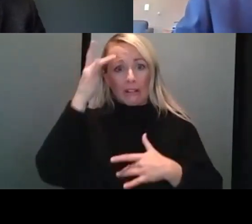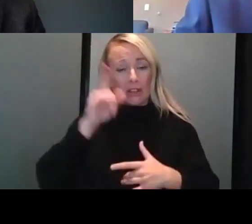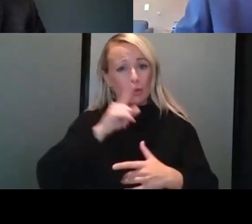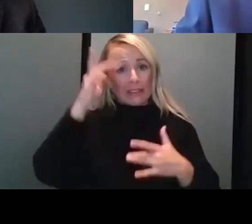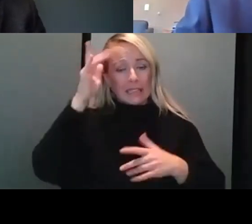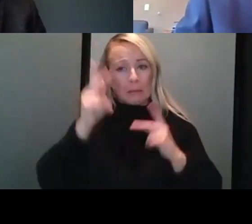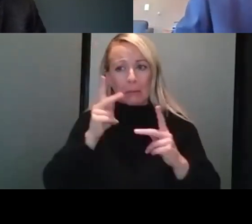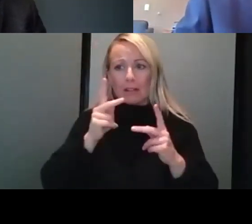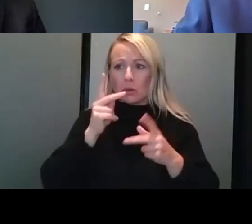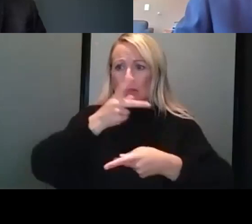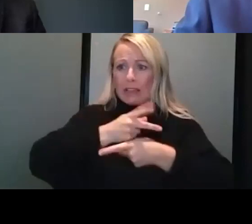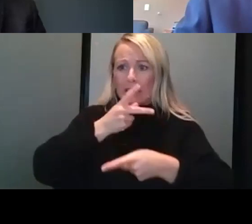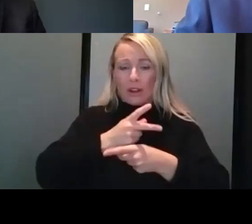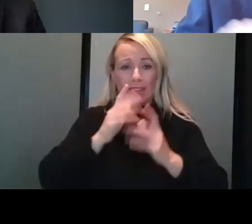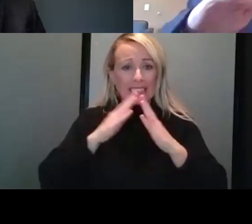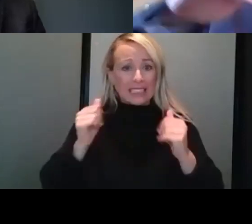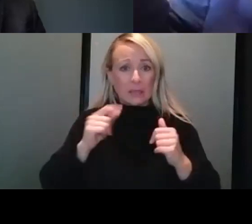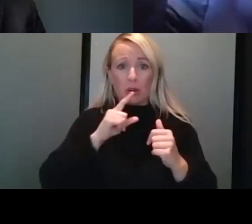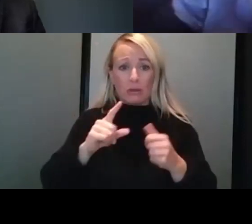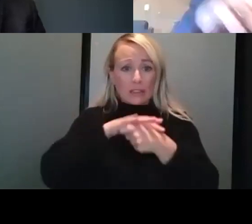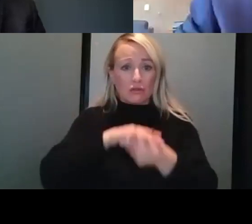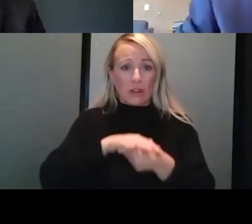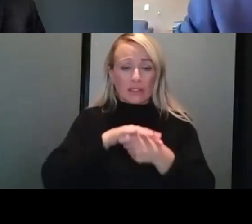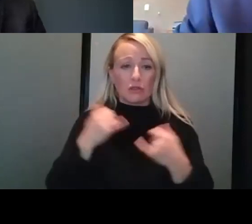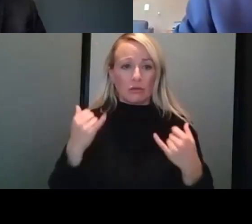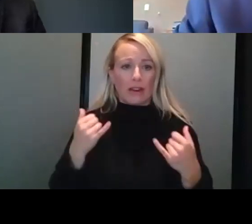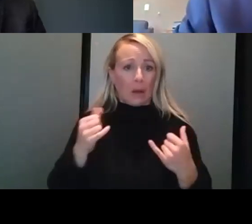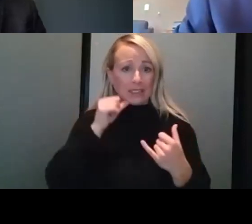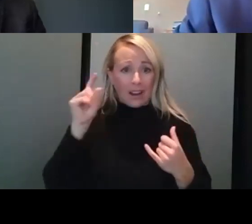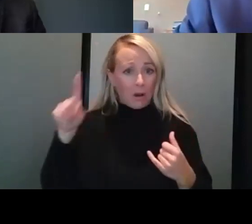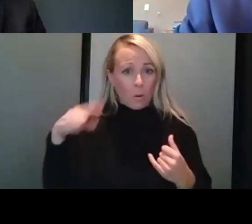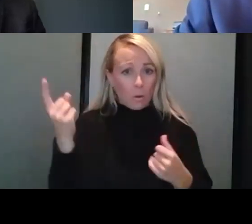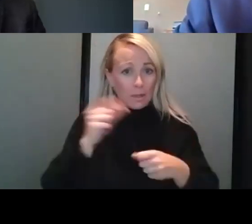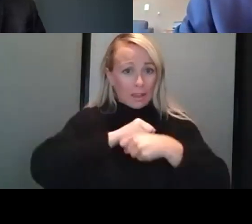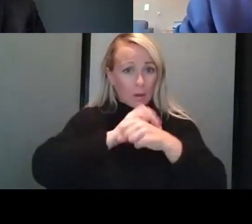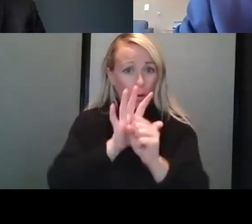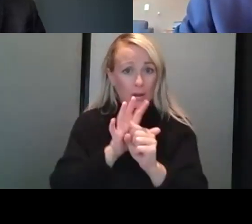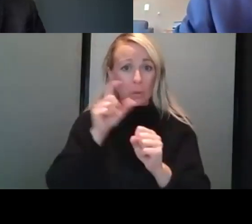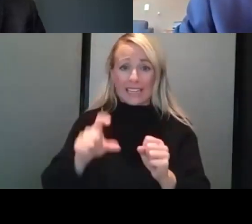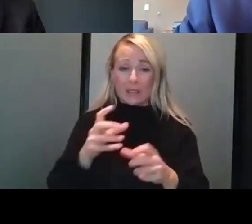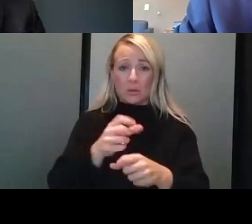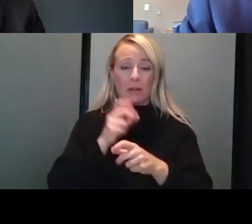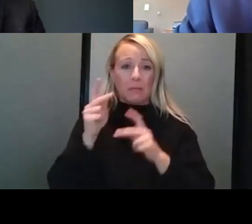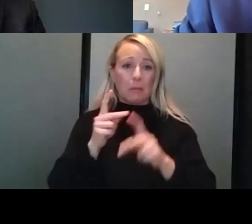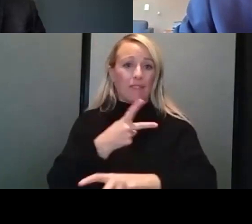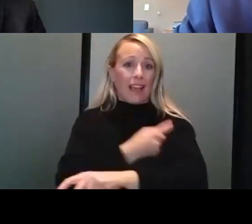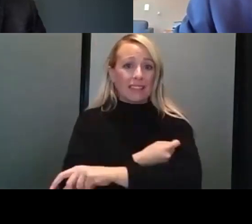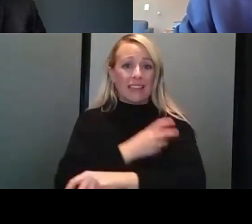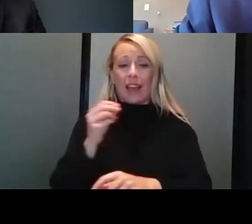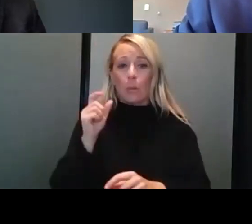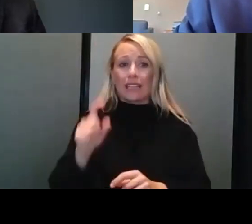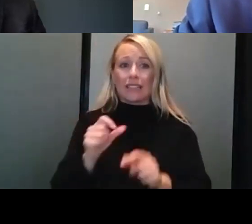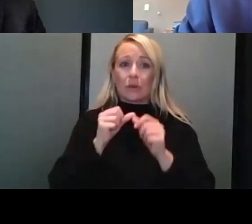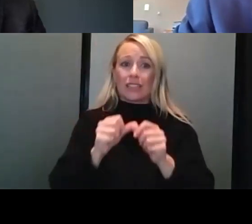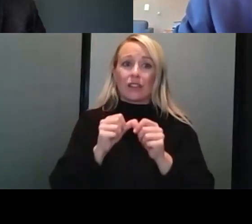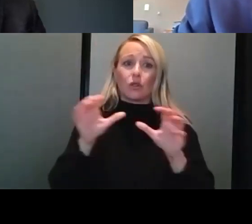And so the systems are strained. This is going to continue to climb. We've got to get people vaccinated. And we've got to continue to do the